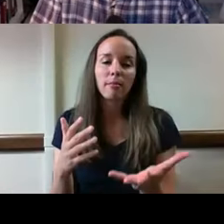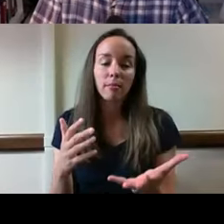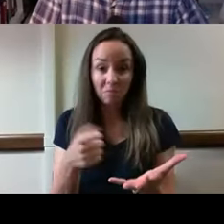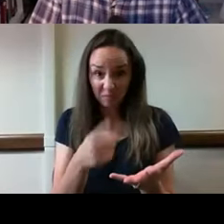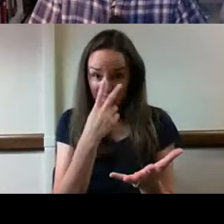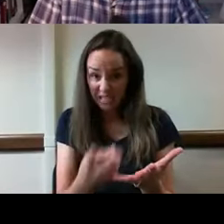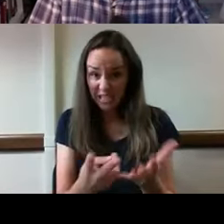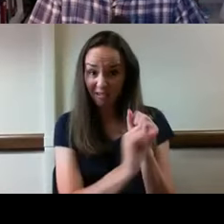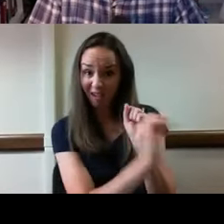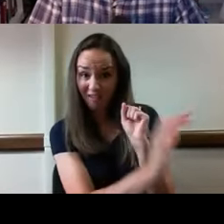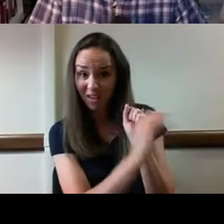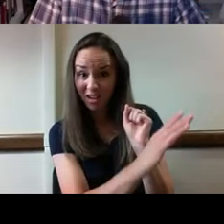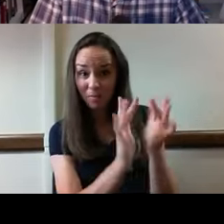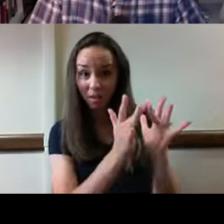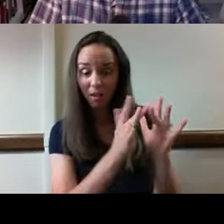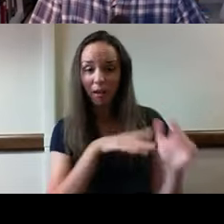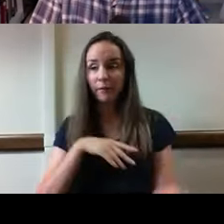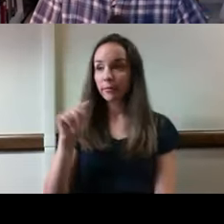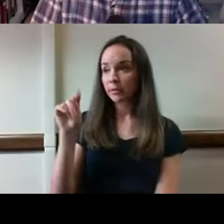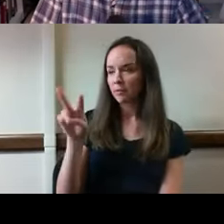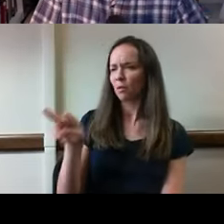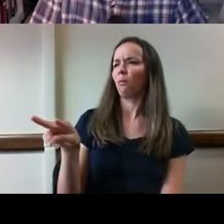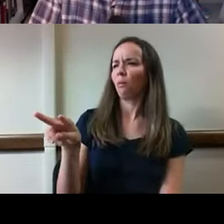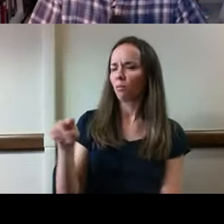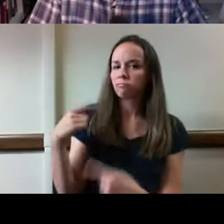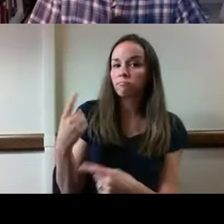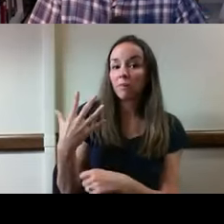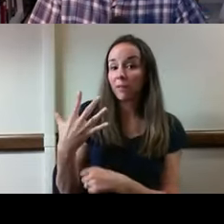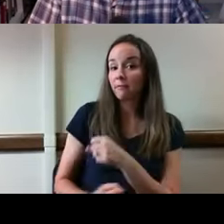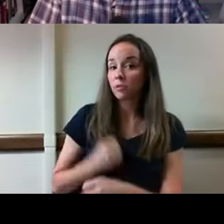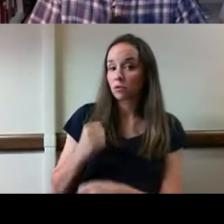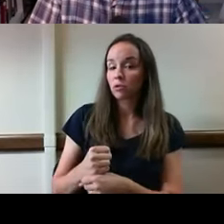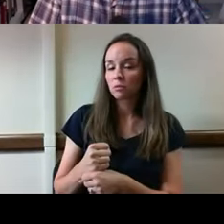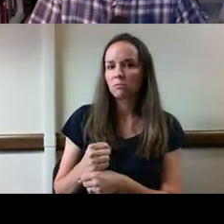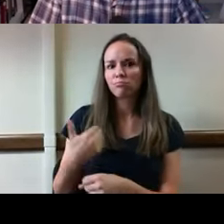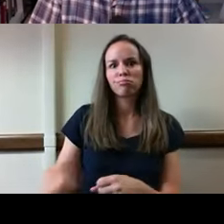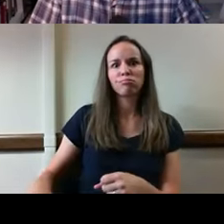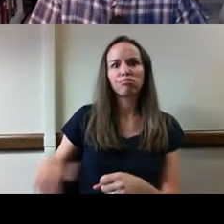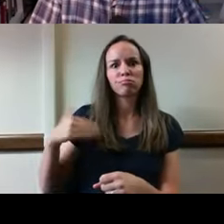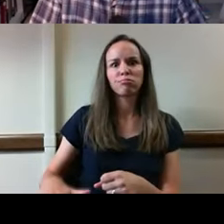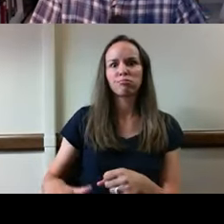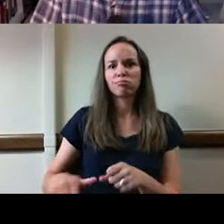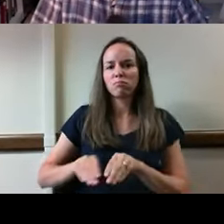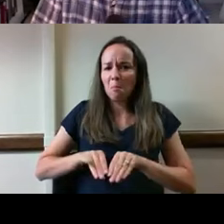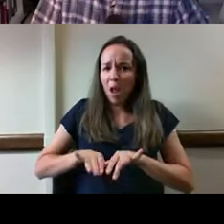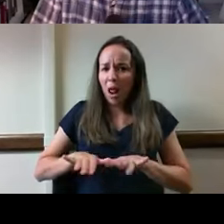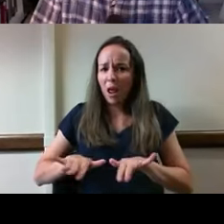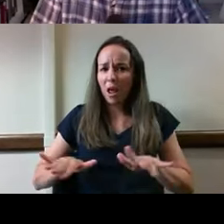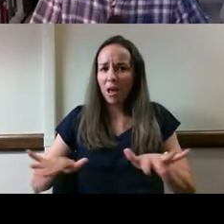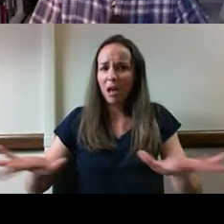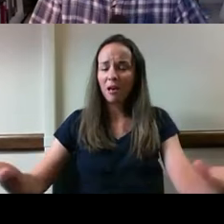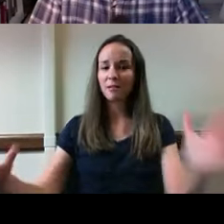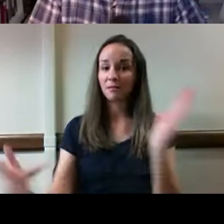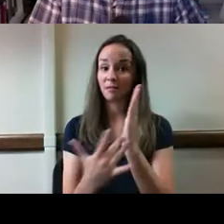any advertising online or on TV over the last five years, this is a really burgeoning area of technology,